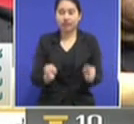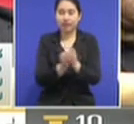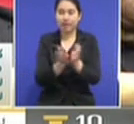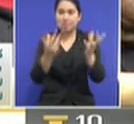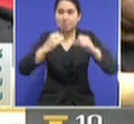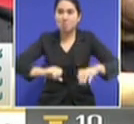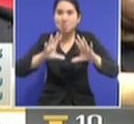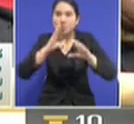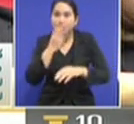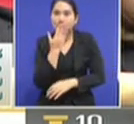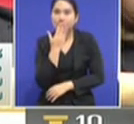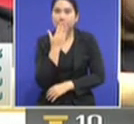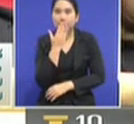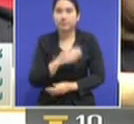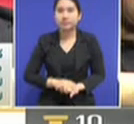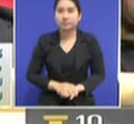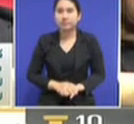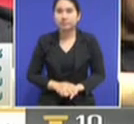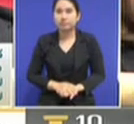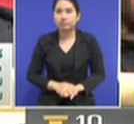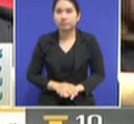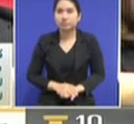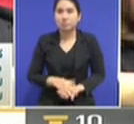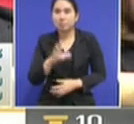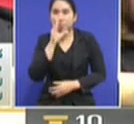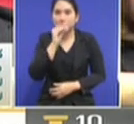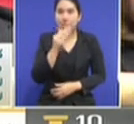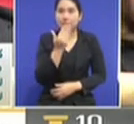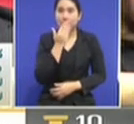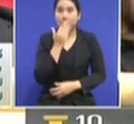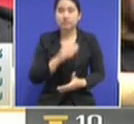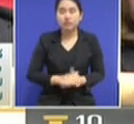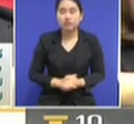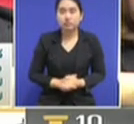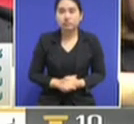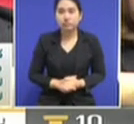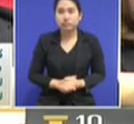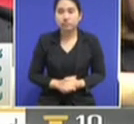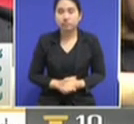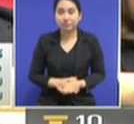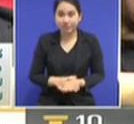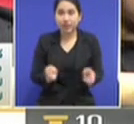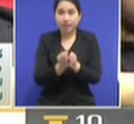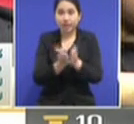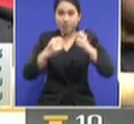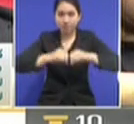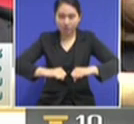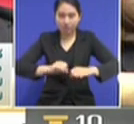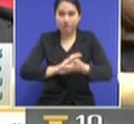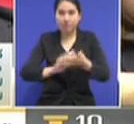So they have an activities that betting on social media. That, okay, if he become a,